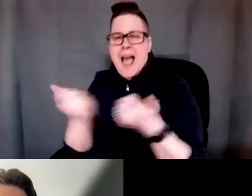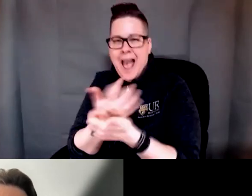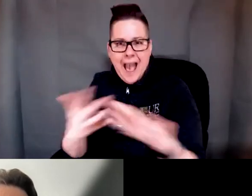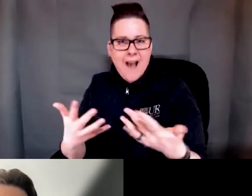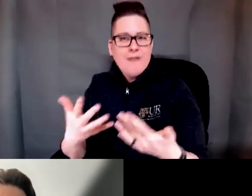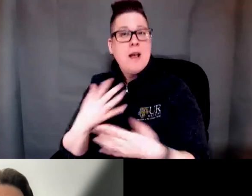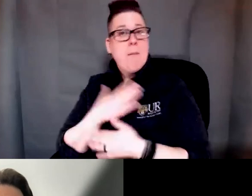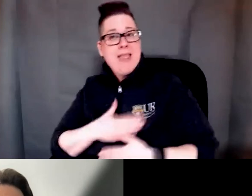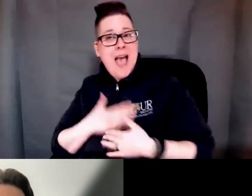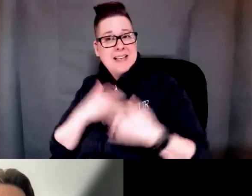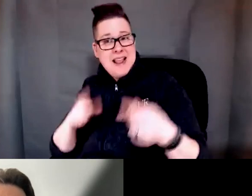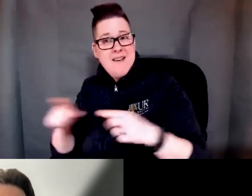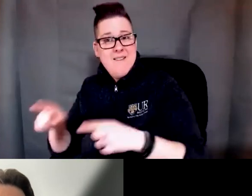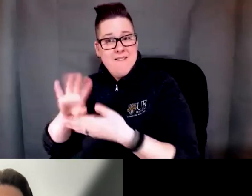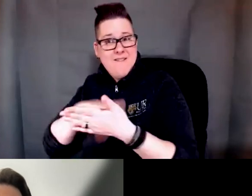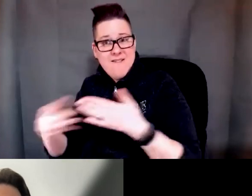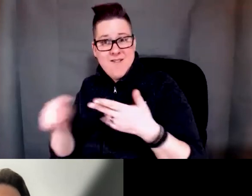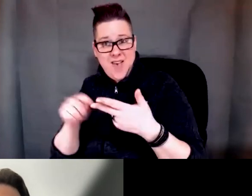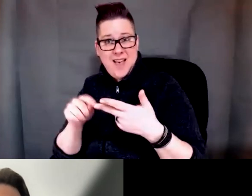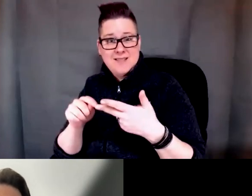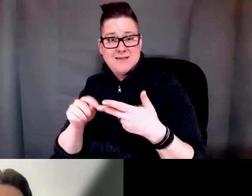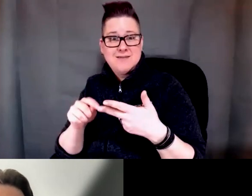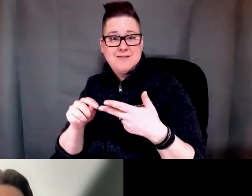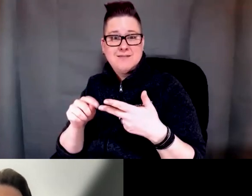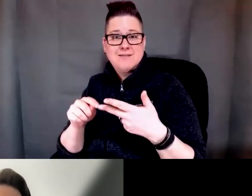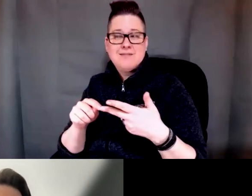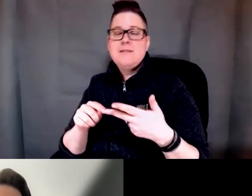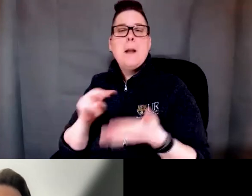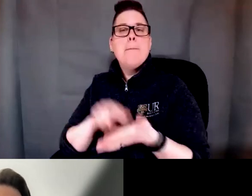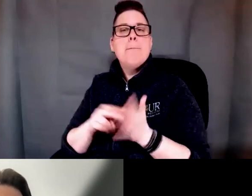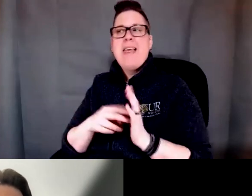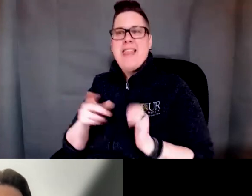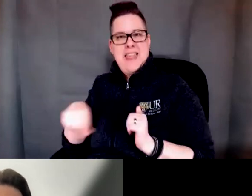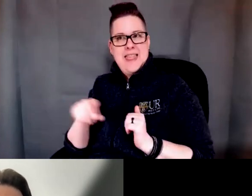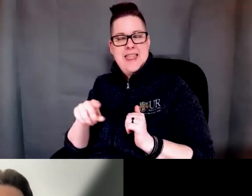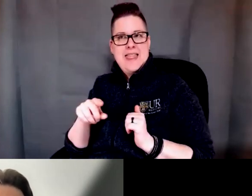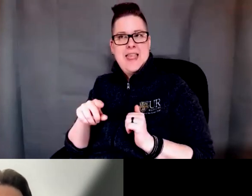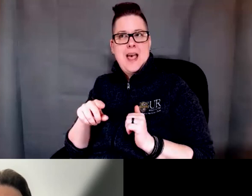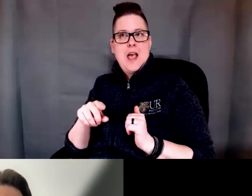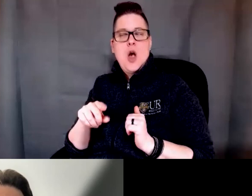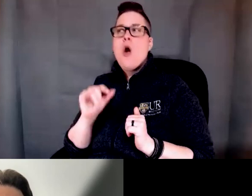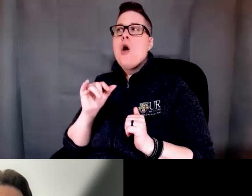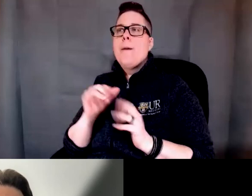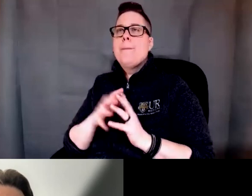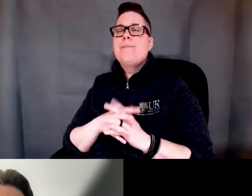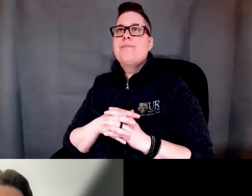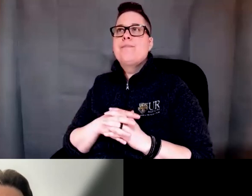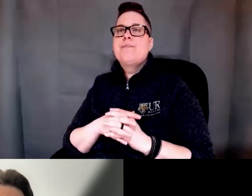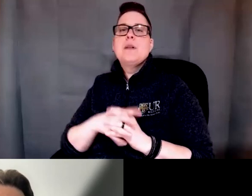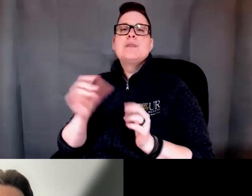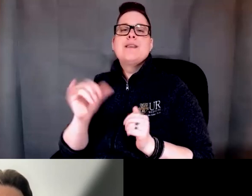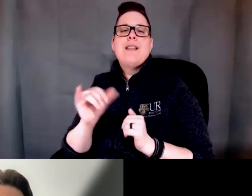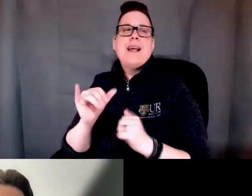pleasant events well what it allowed them to do is that it allowed them to carry sort of like